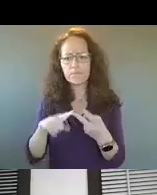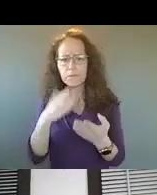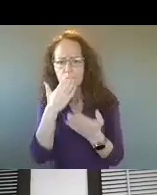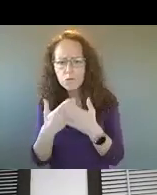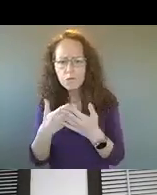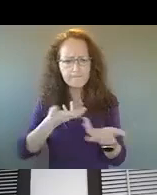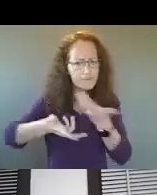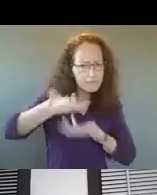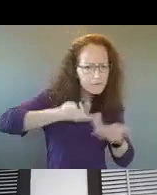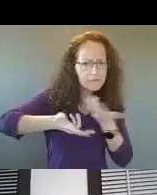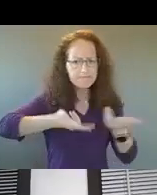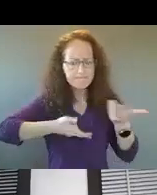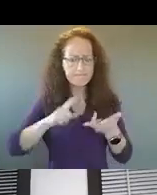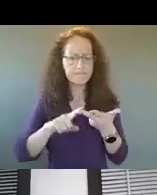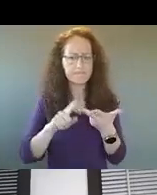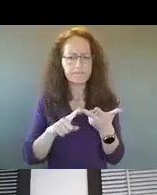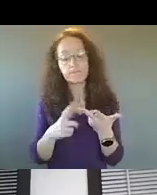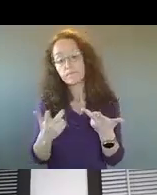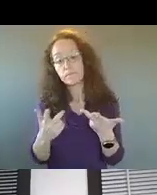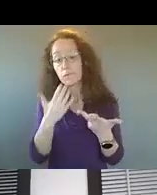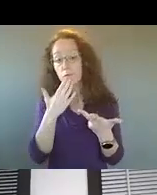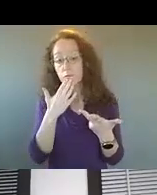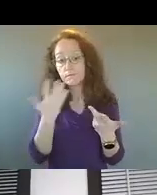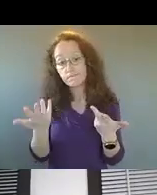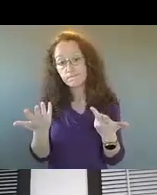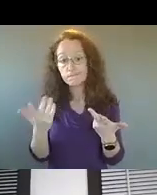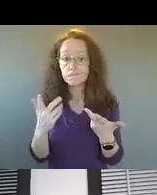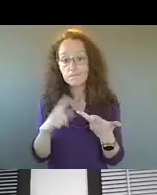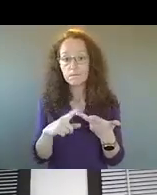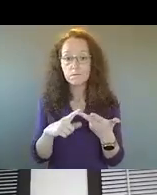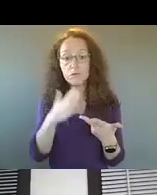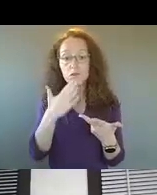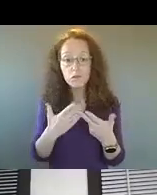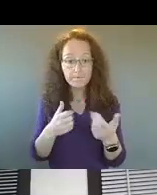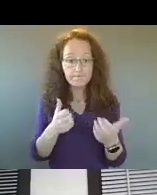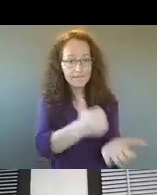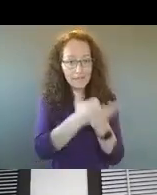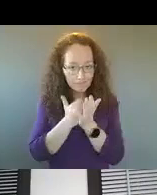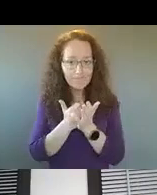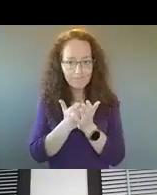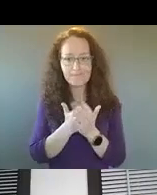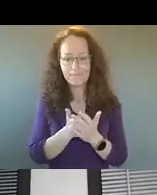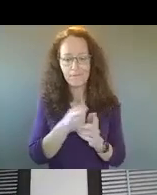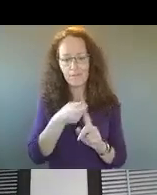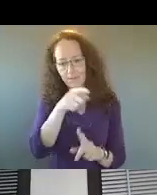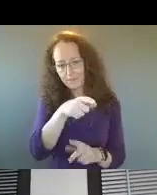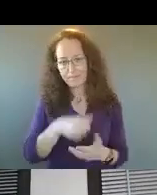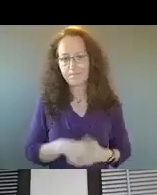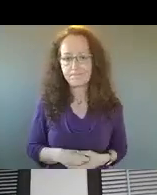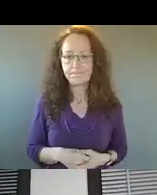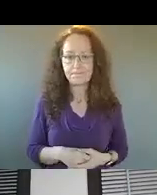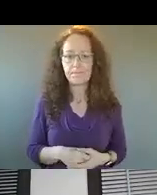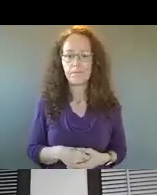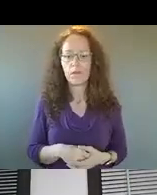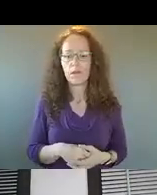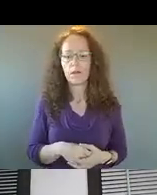interactions, um, and, and some, um, um, good assistance from the Federation, um, to assist